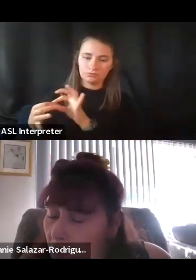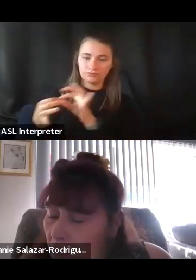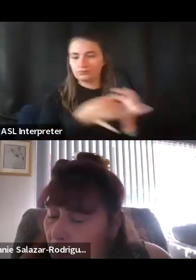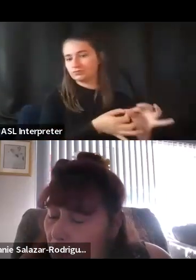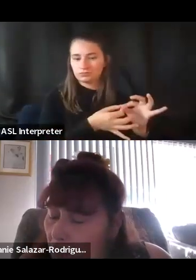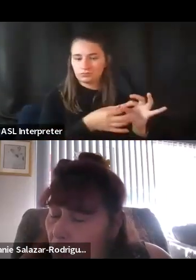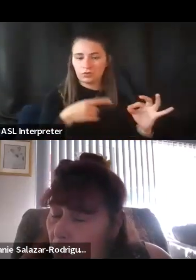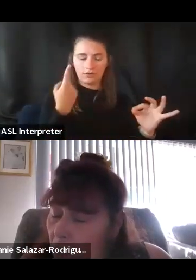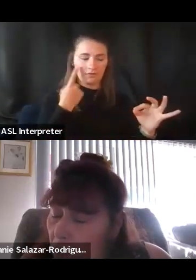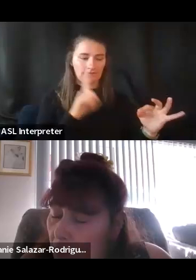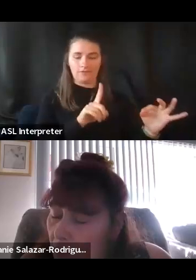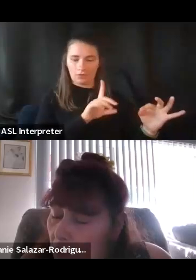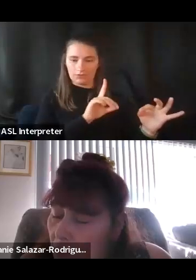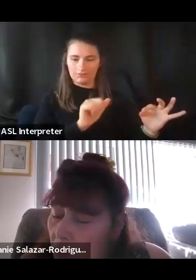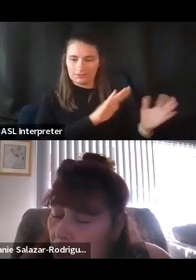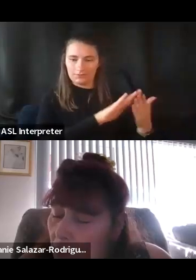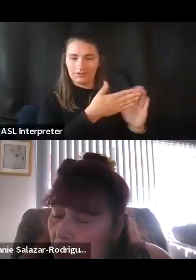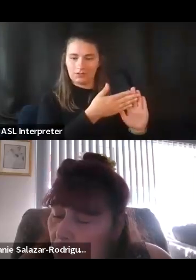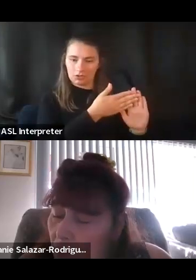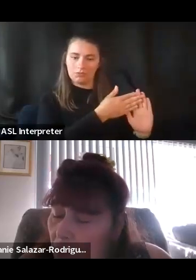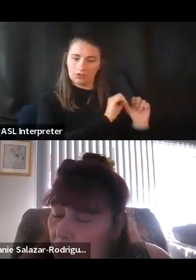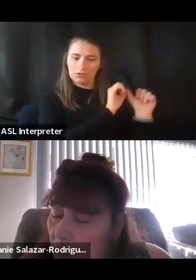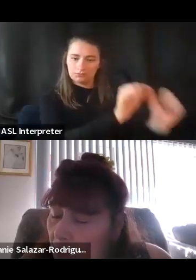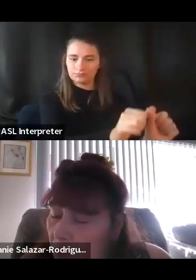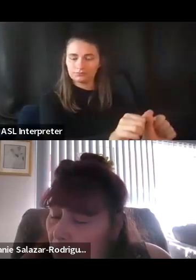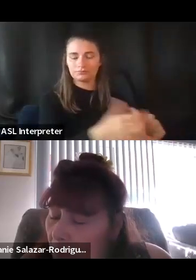or my disability community. Thank you.